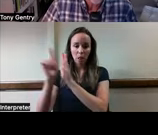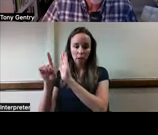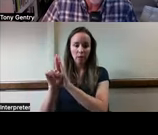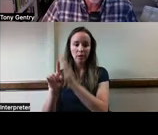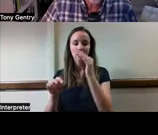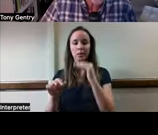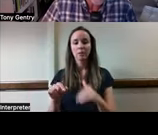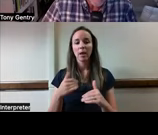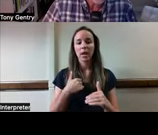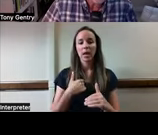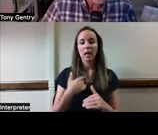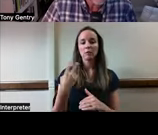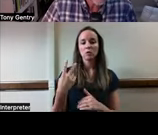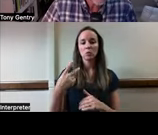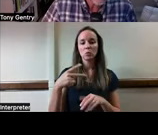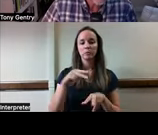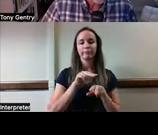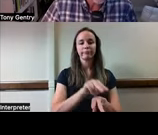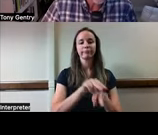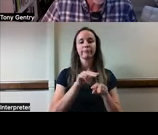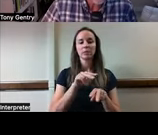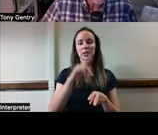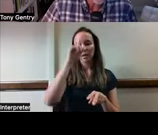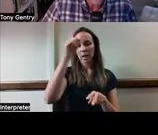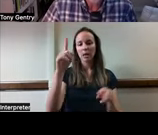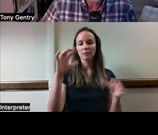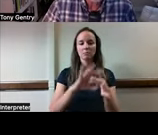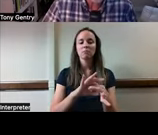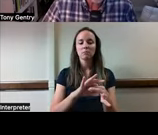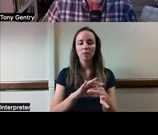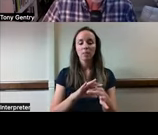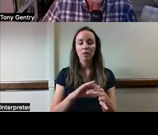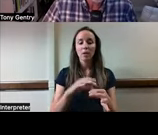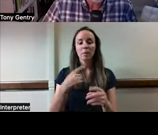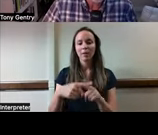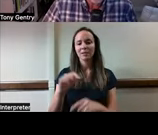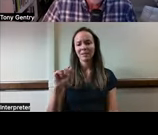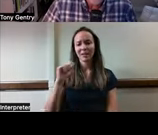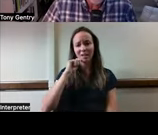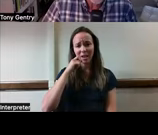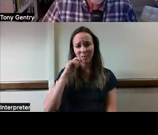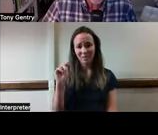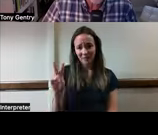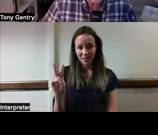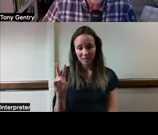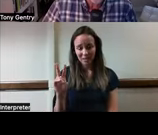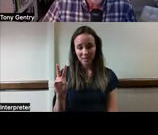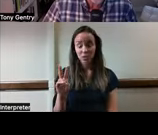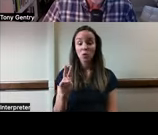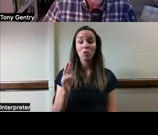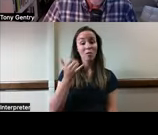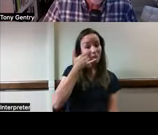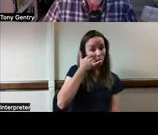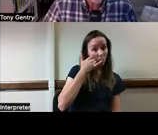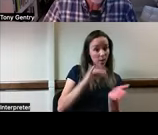and I've thrown in an Apple TV that allows all of these devices to be controlled not just by the phone or the